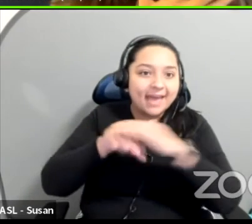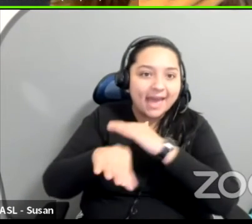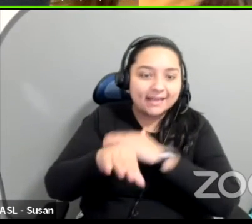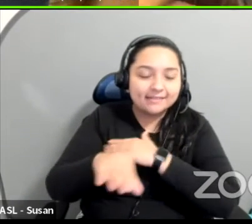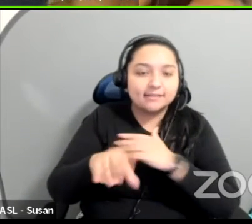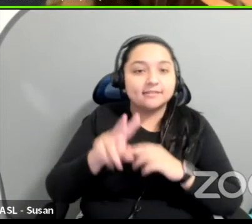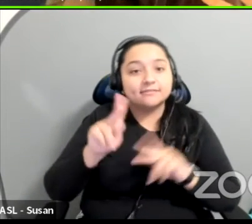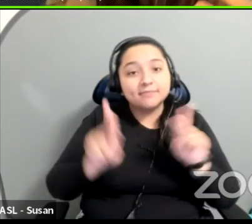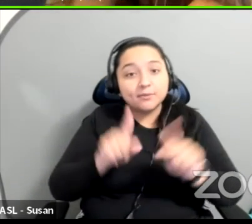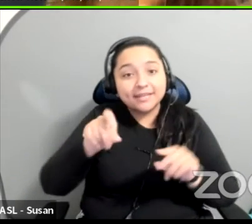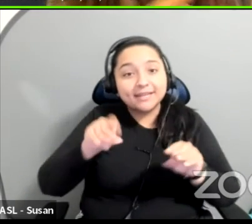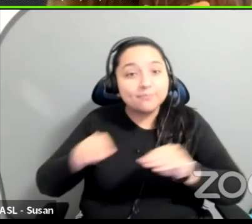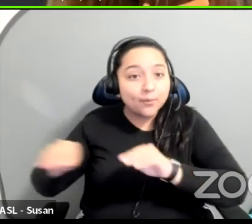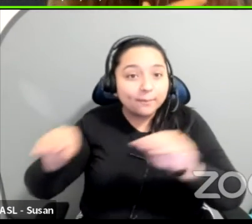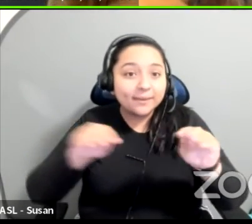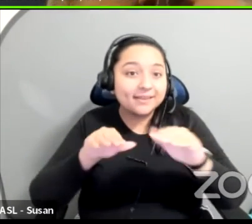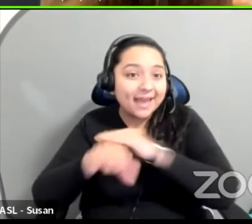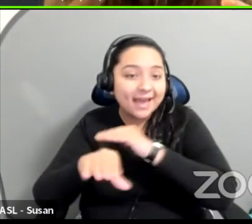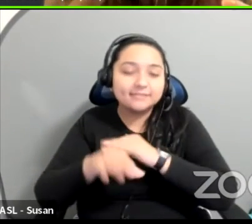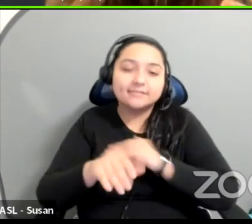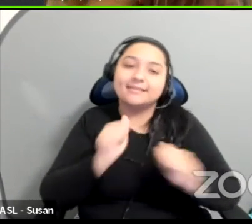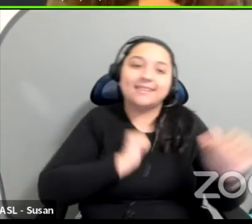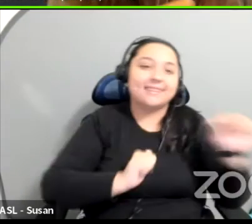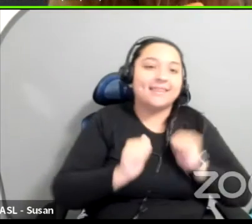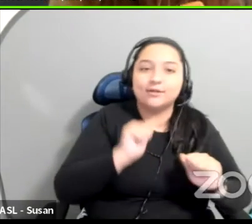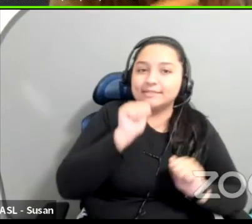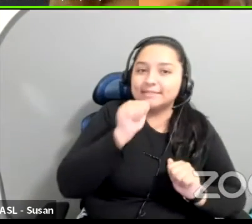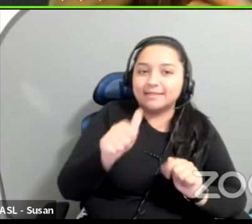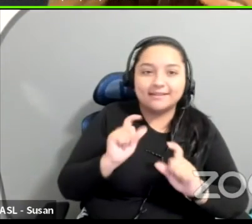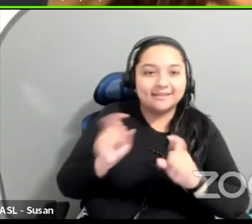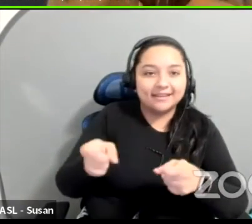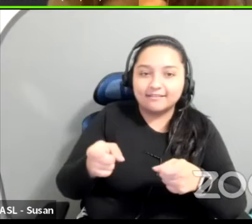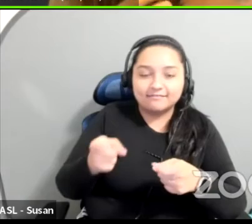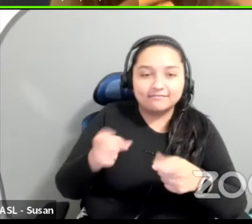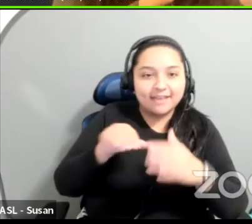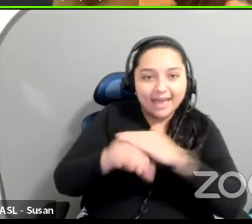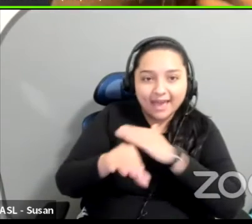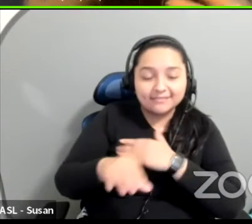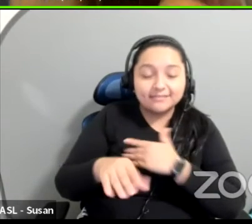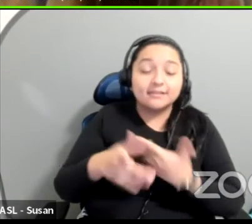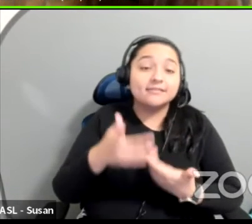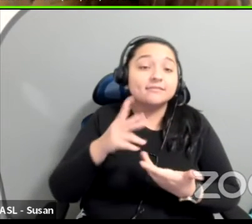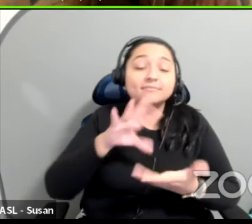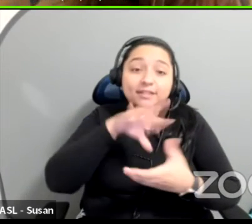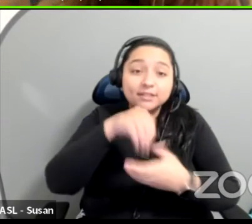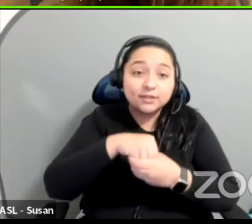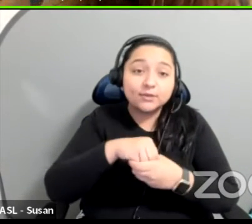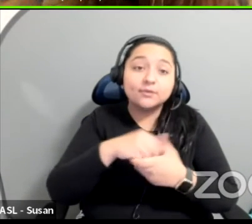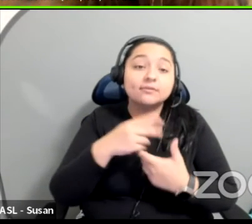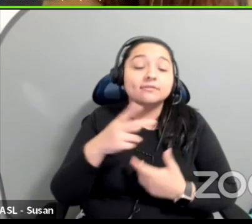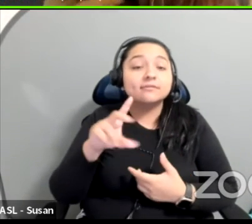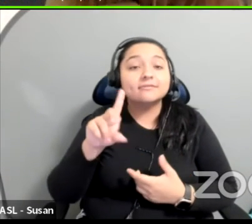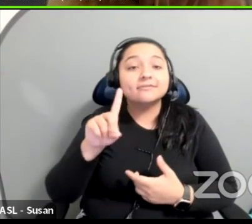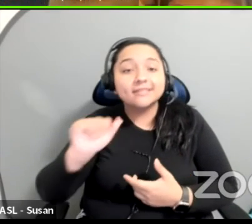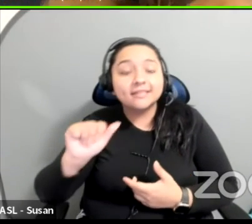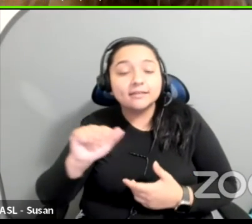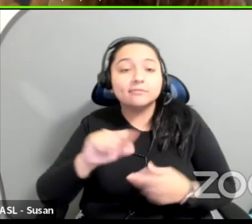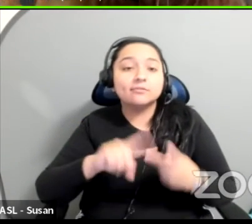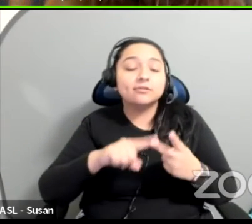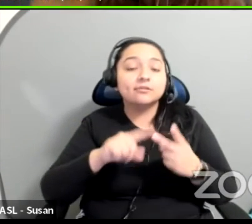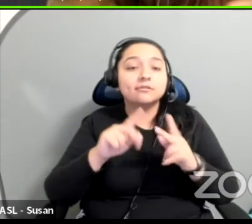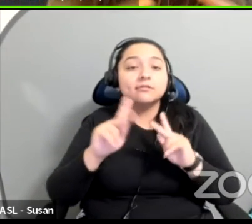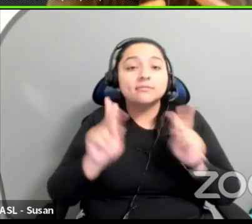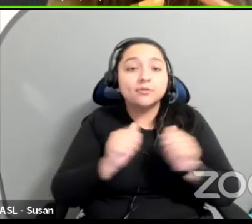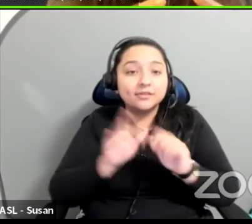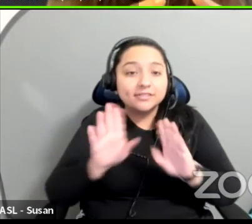in a way that theater did not create access for that includes caregivers that includes folks with infants, small children, children who are immunocompromised disability